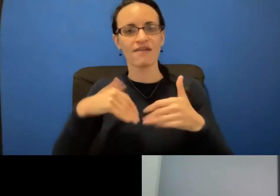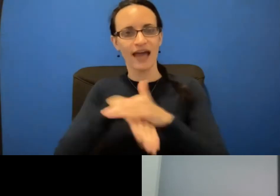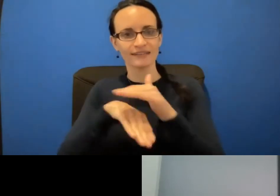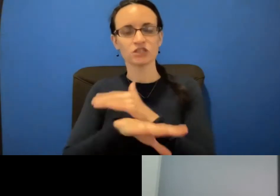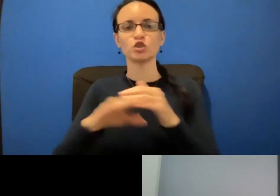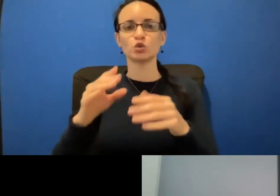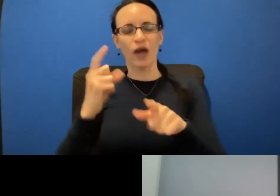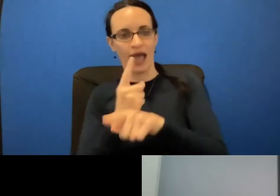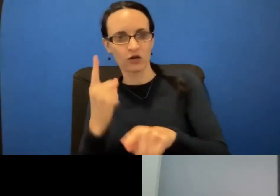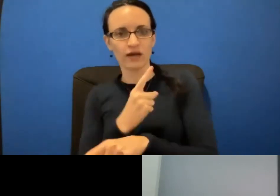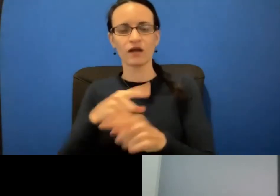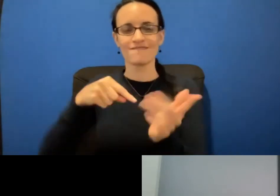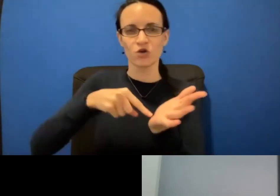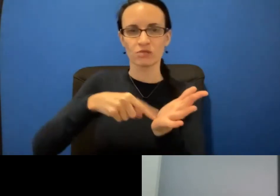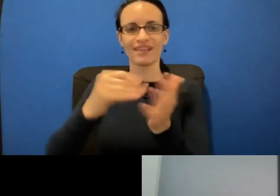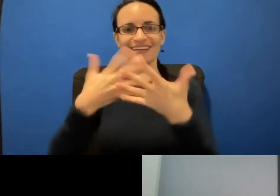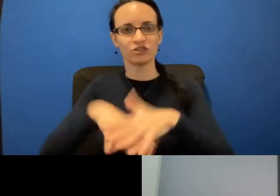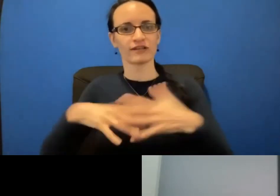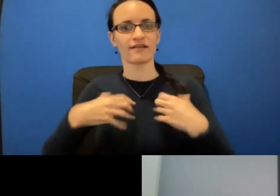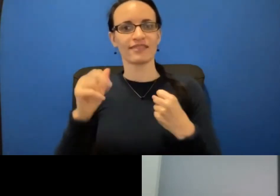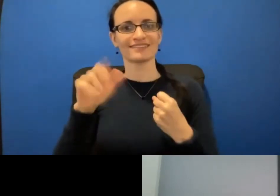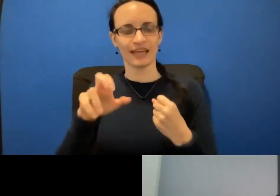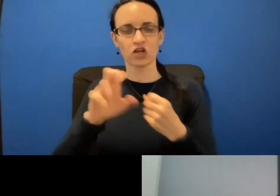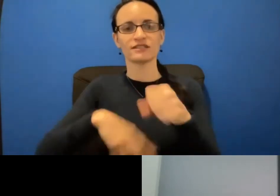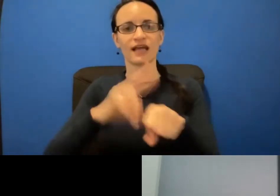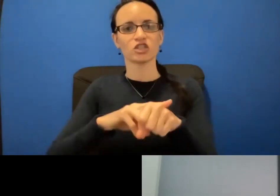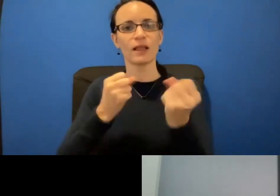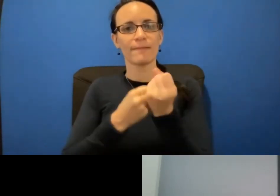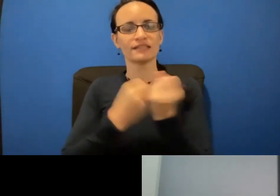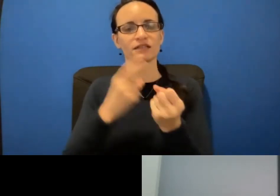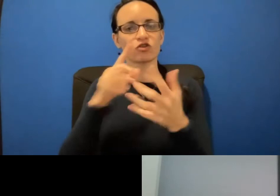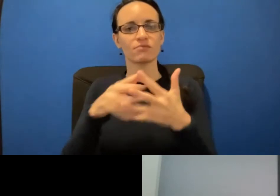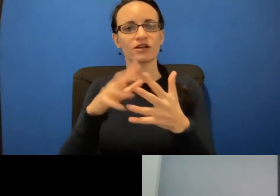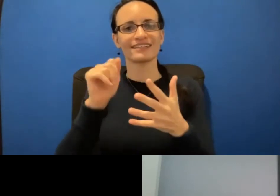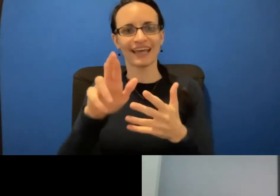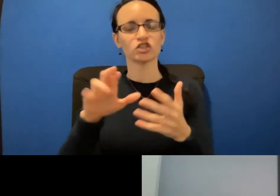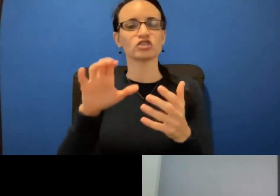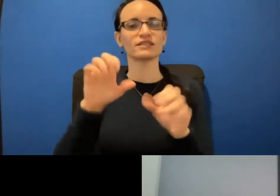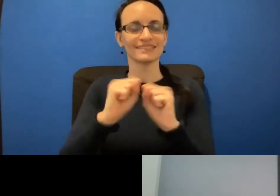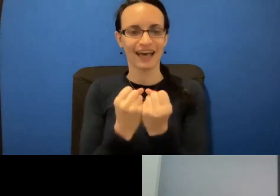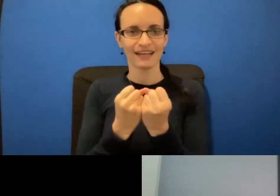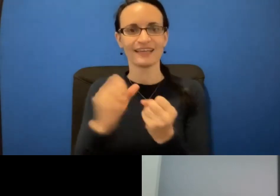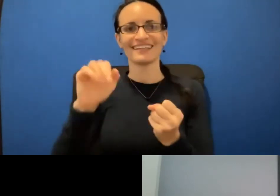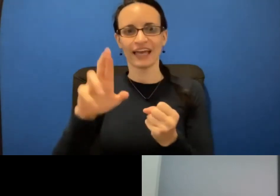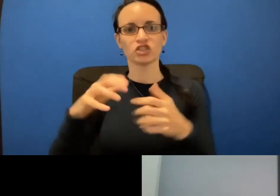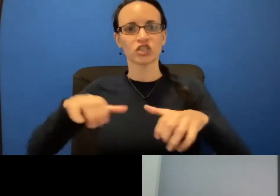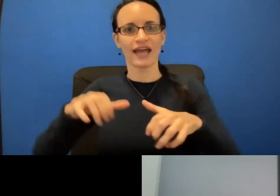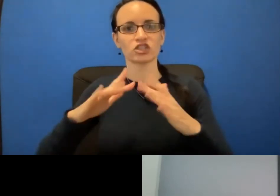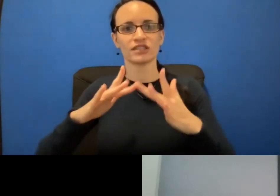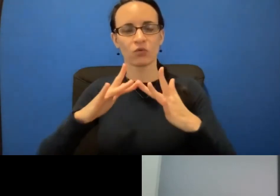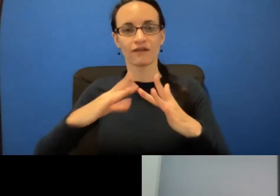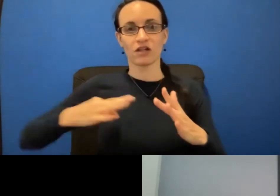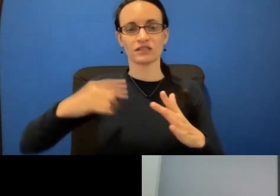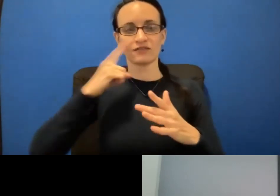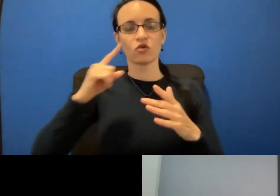affordable and integrated health care. She's a national ambassador for the American Cancer Society Cancer Action Network, a volunteer for the American Cancer